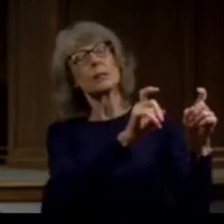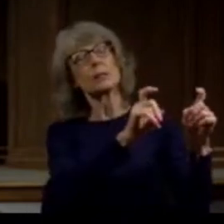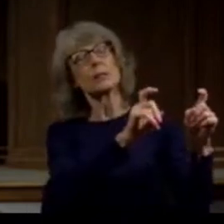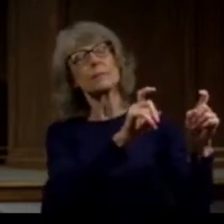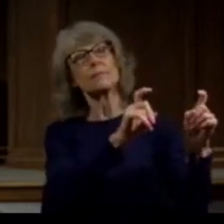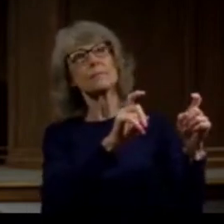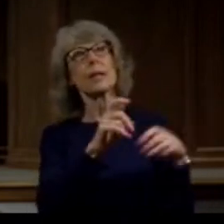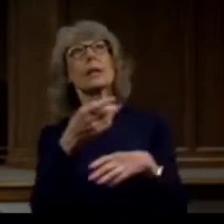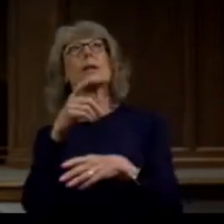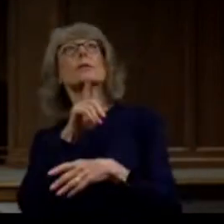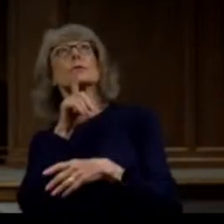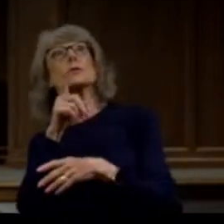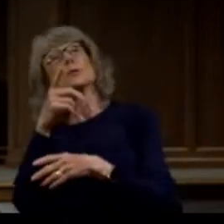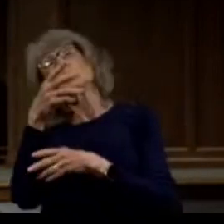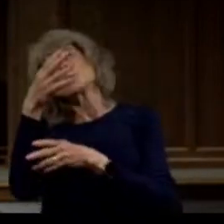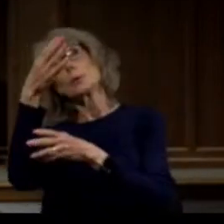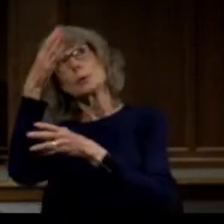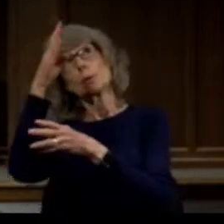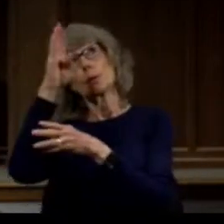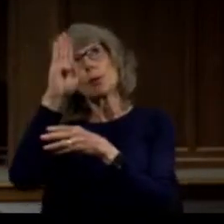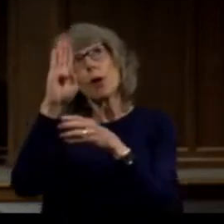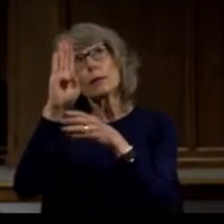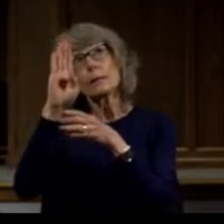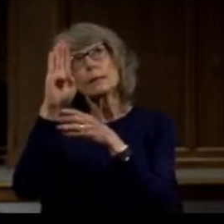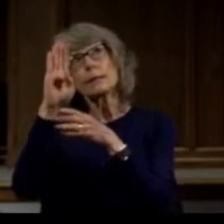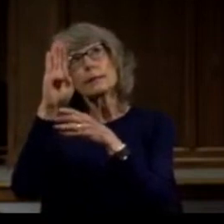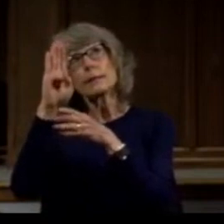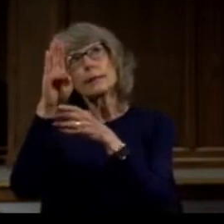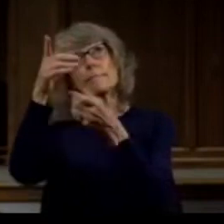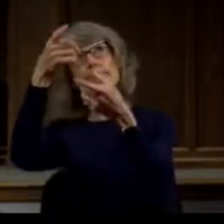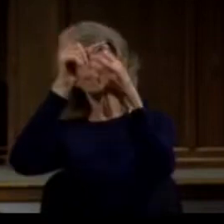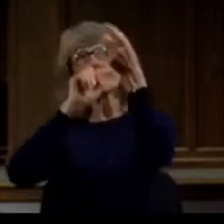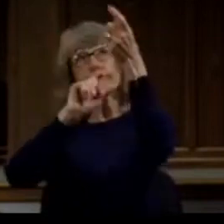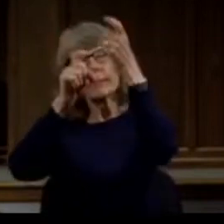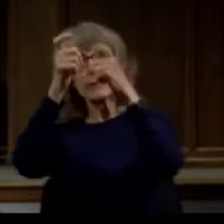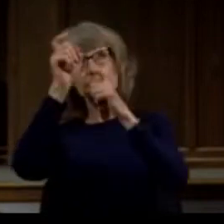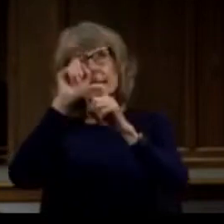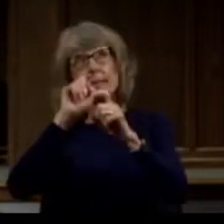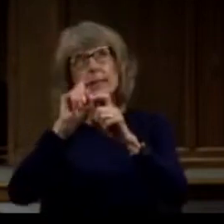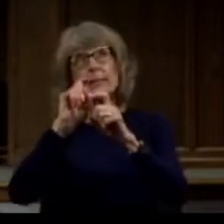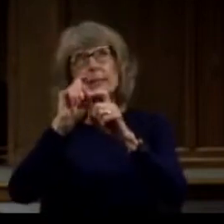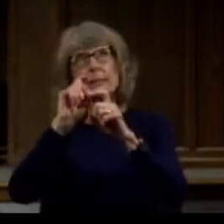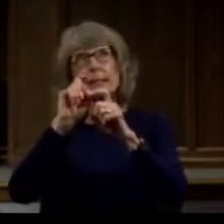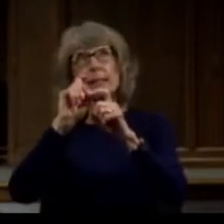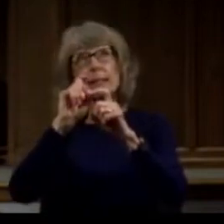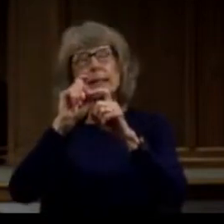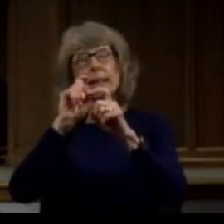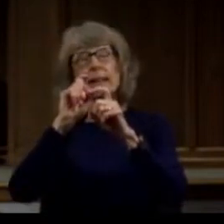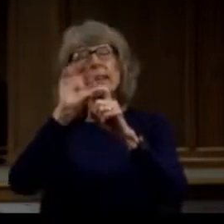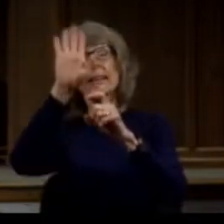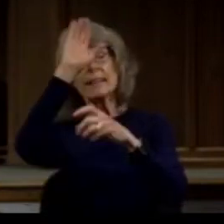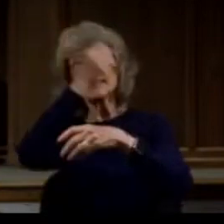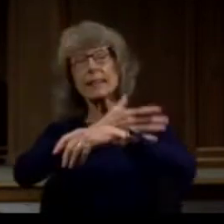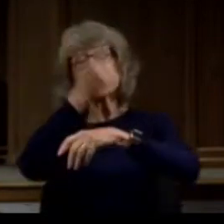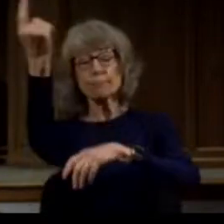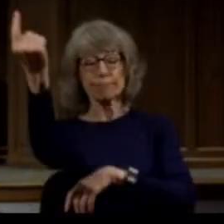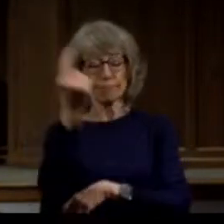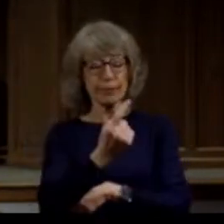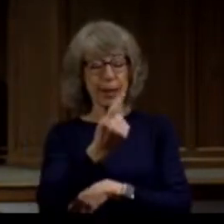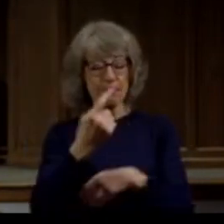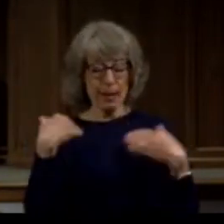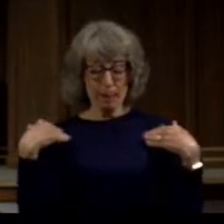godliness springs is great. He appeared in the flesh, was vindicated by the Spirit,